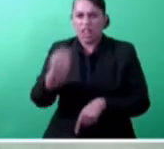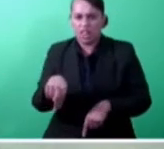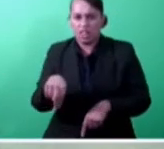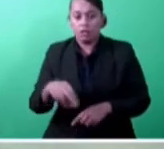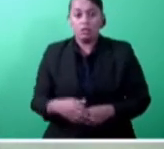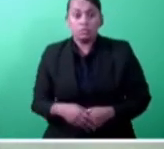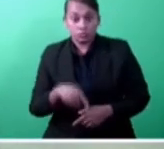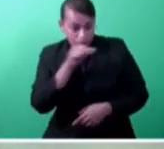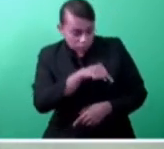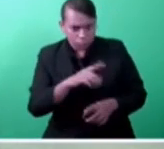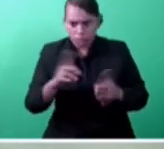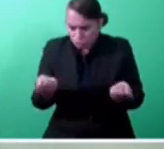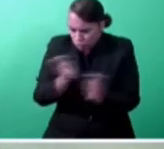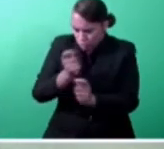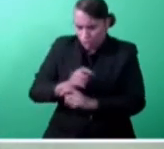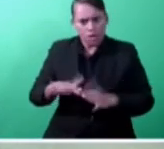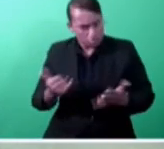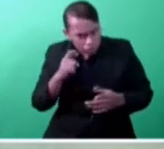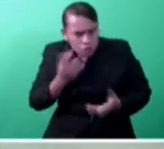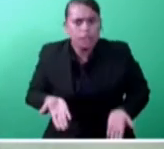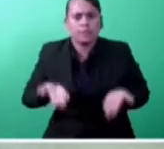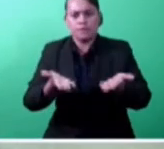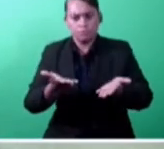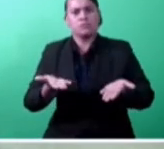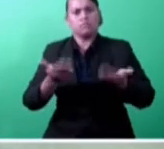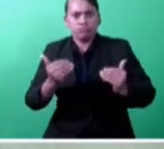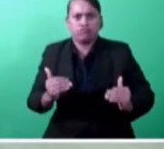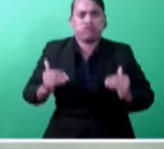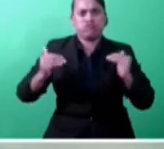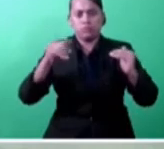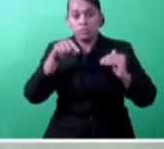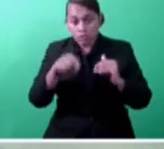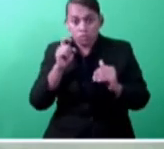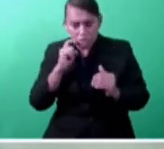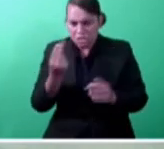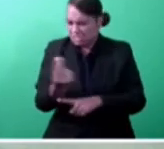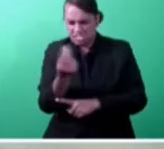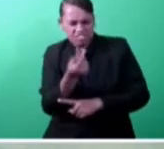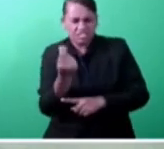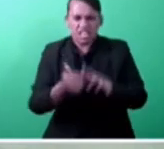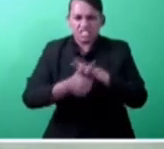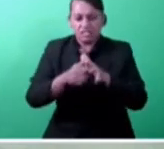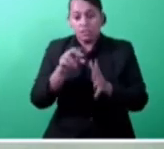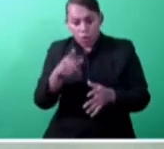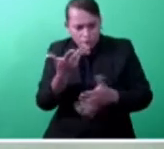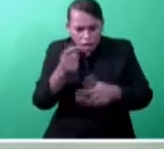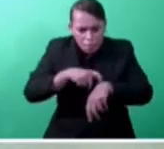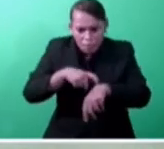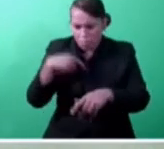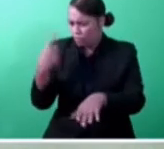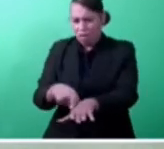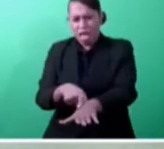changer which will lift Fiji's ease of doing business. We have been able to reduce the time taken to start a